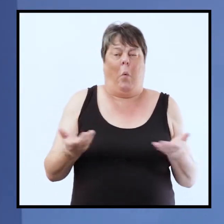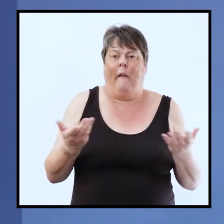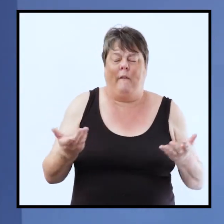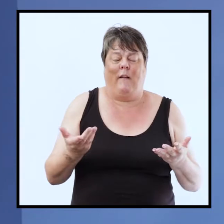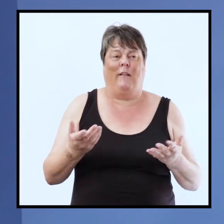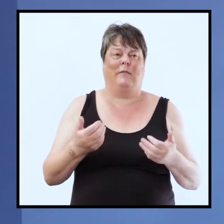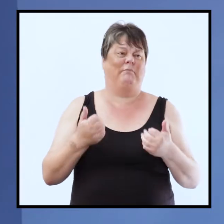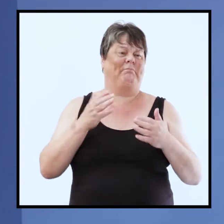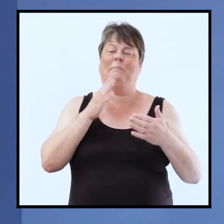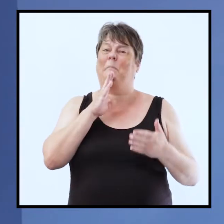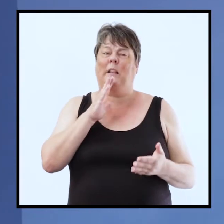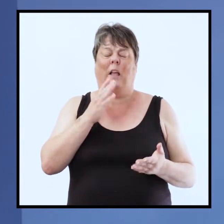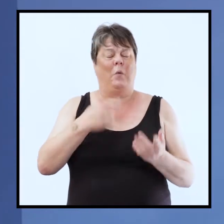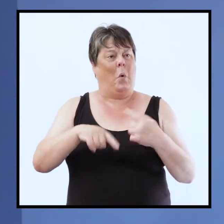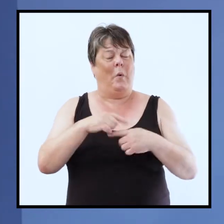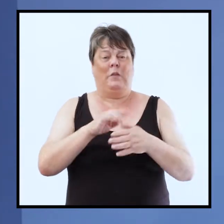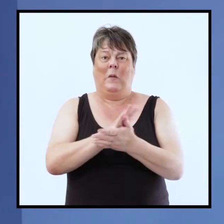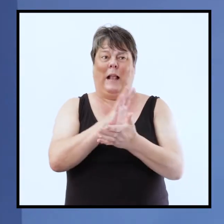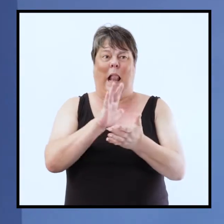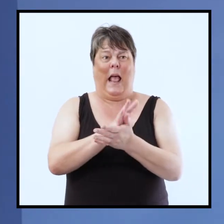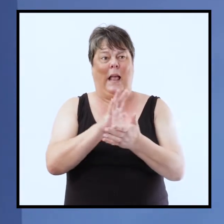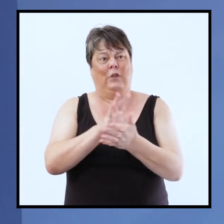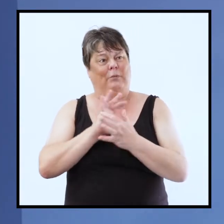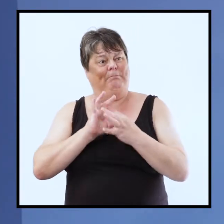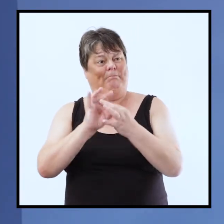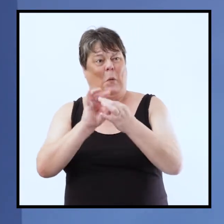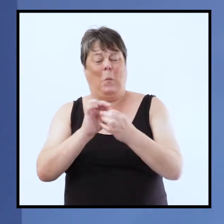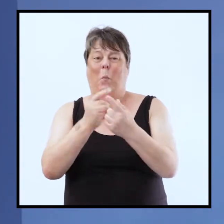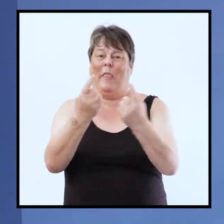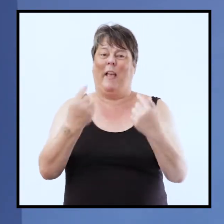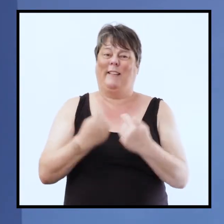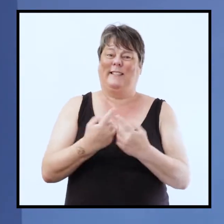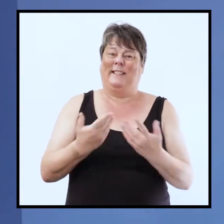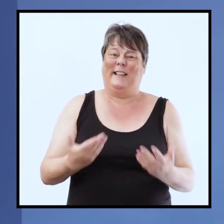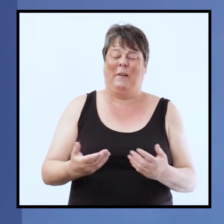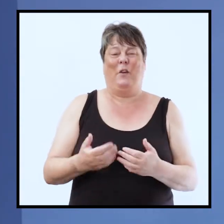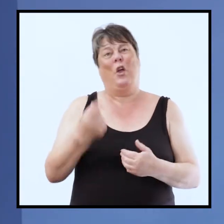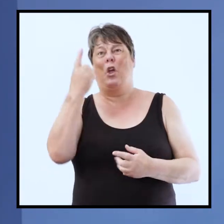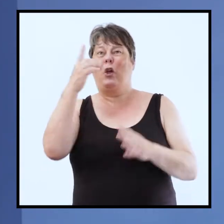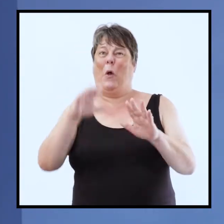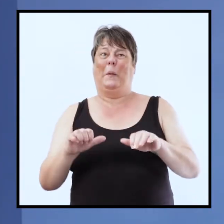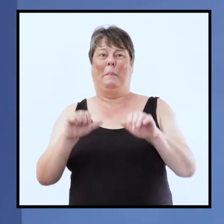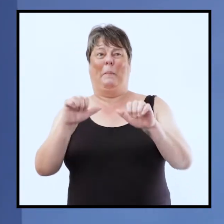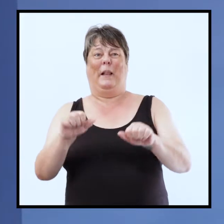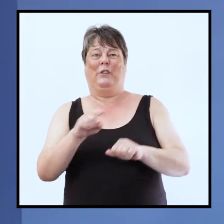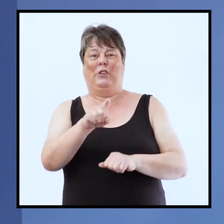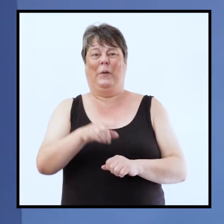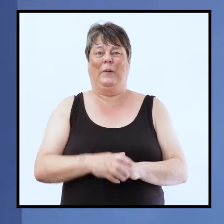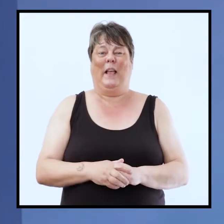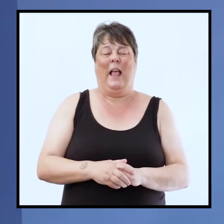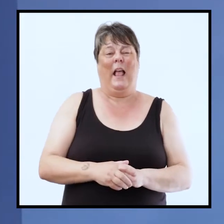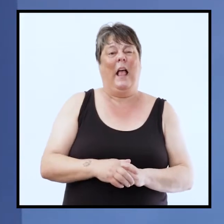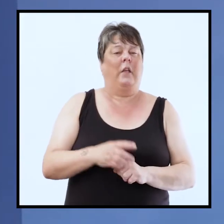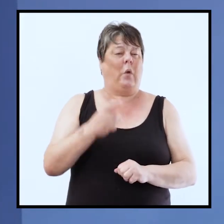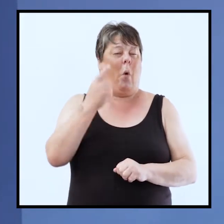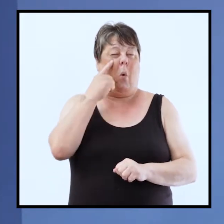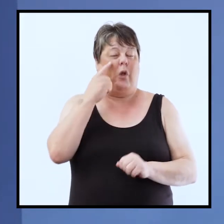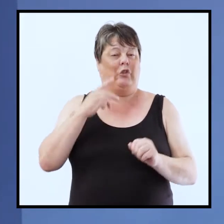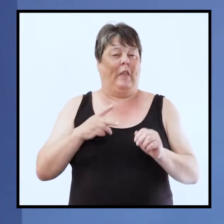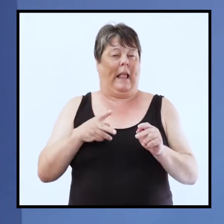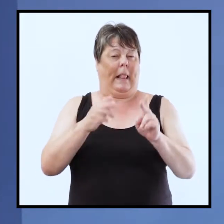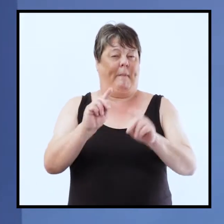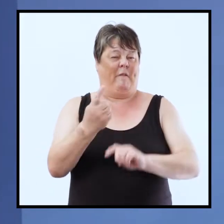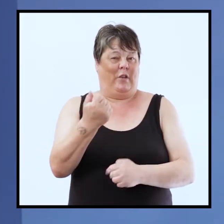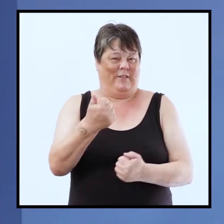that you've connected with this, you've engaged with us. So welcome. God bless you. And I'll do the message the other side of this little